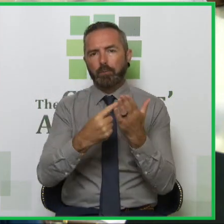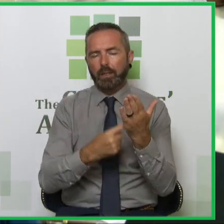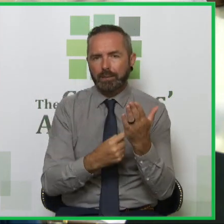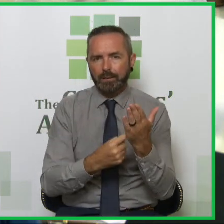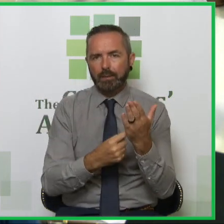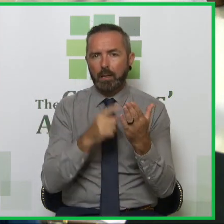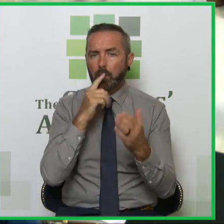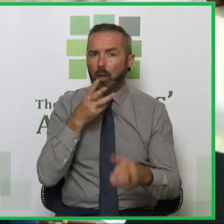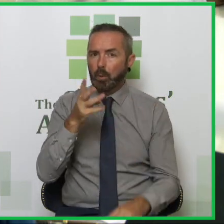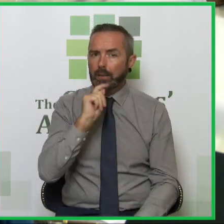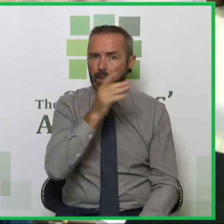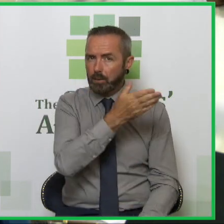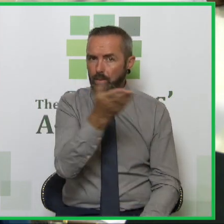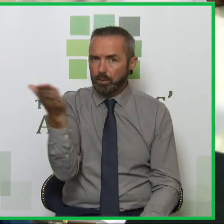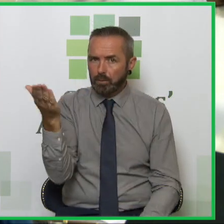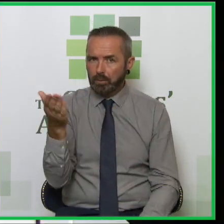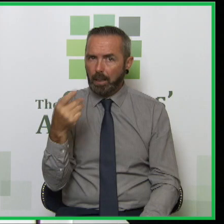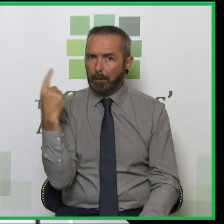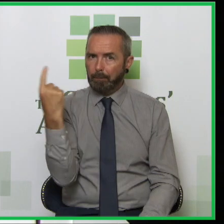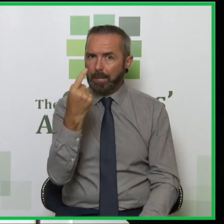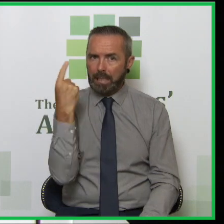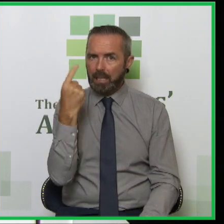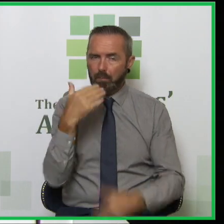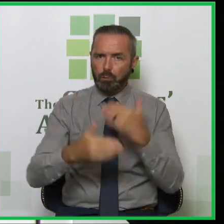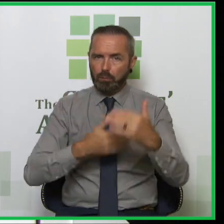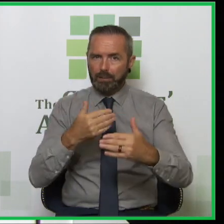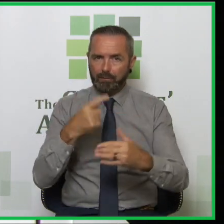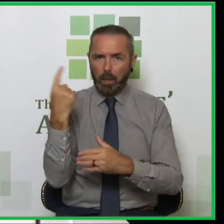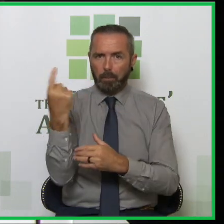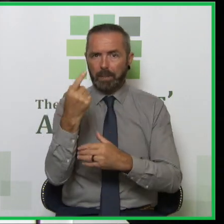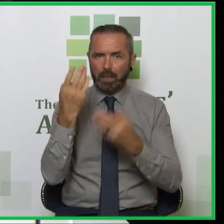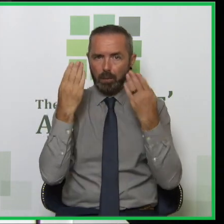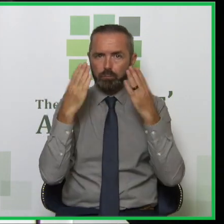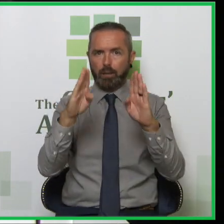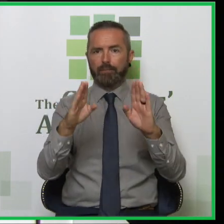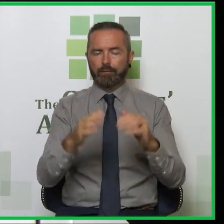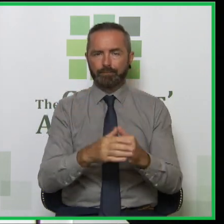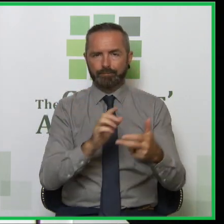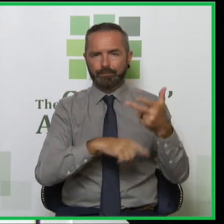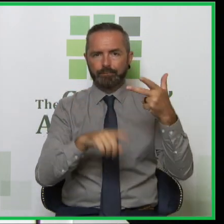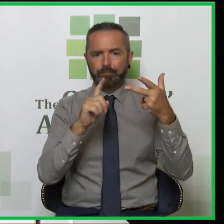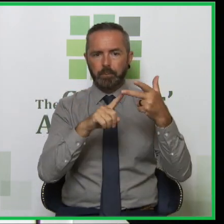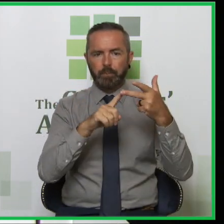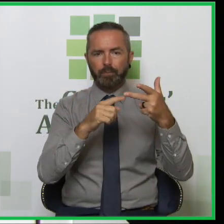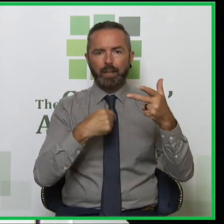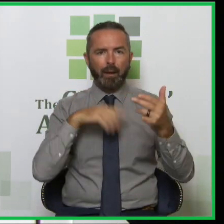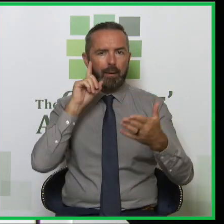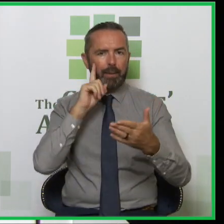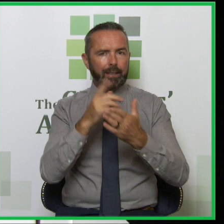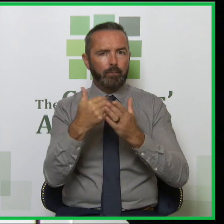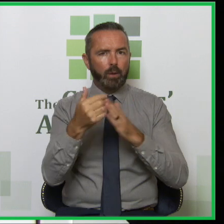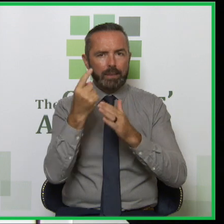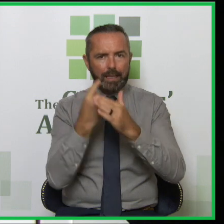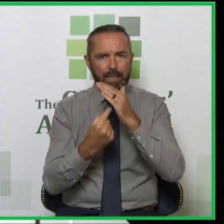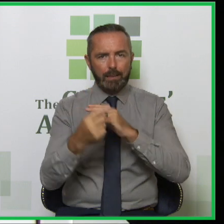but I will say to you be progressive. Be brave. finally being a researcher I believe in independent